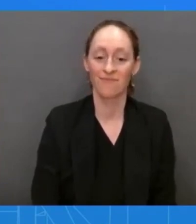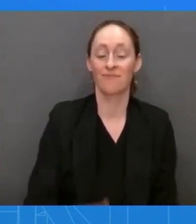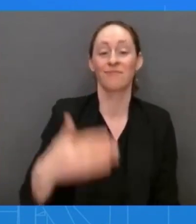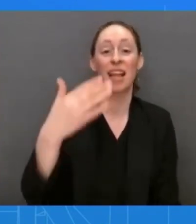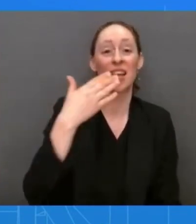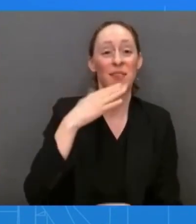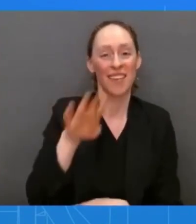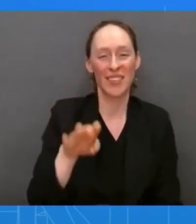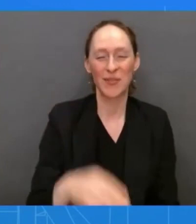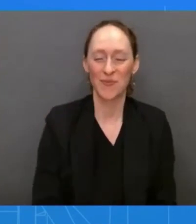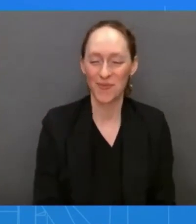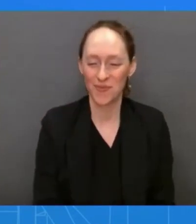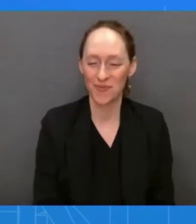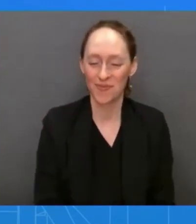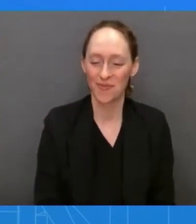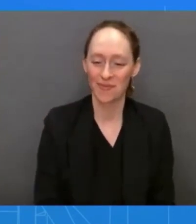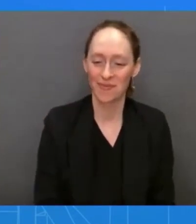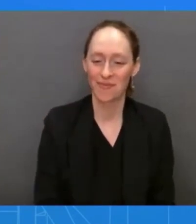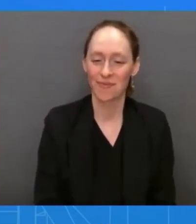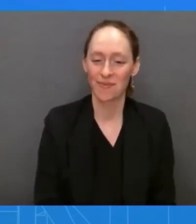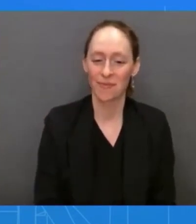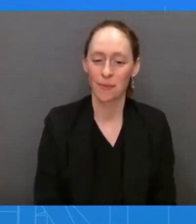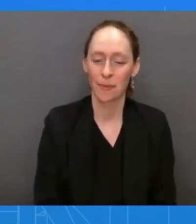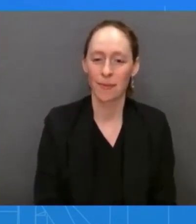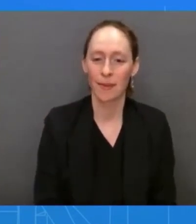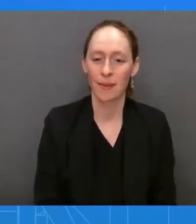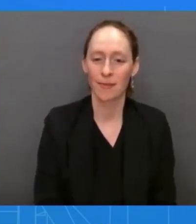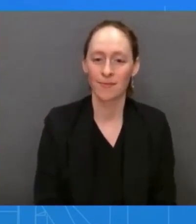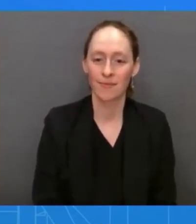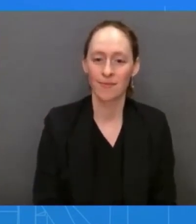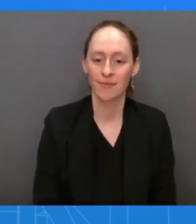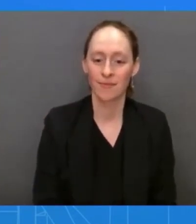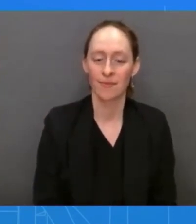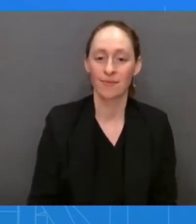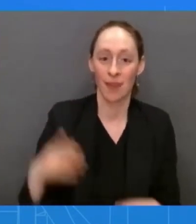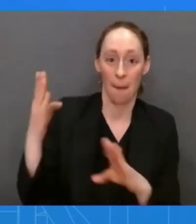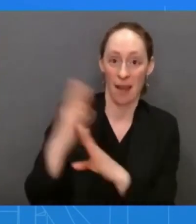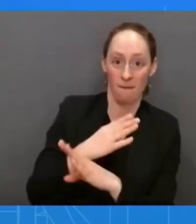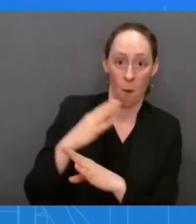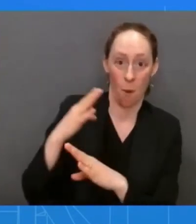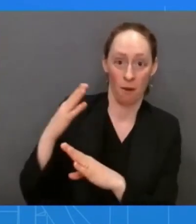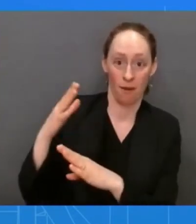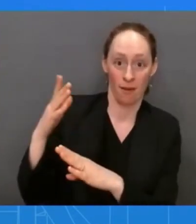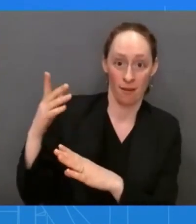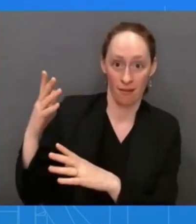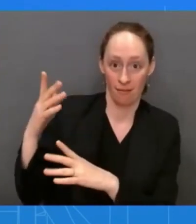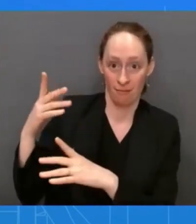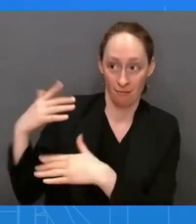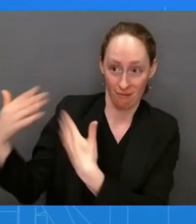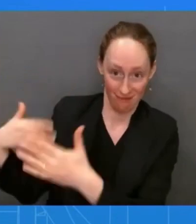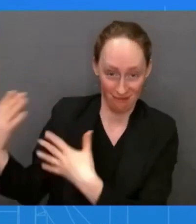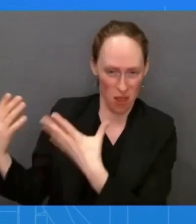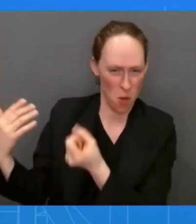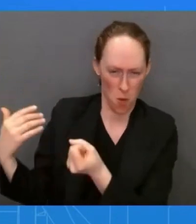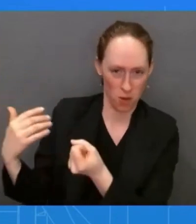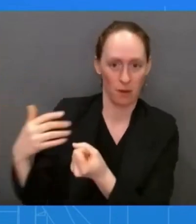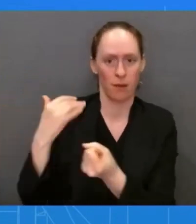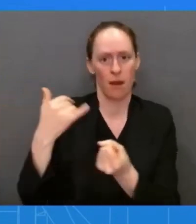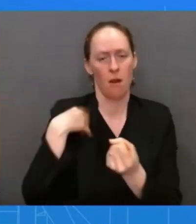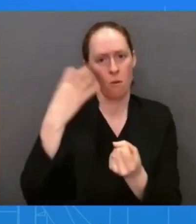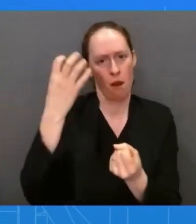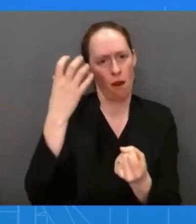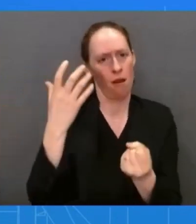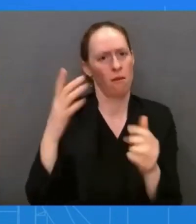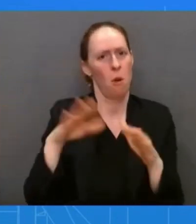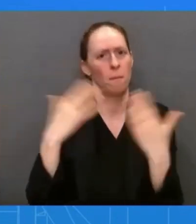Before I turn it over to my NSC colleague here, I want to say one thing at the top. We have grave concerns with the passage